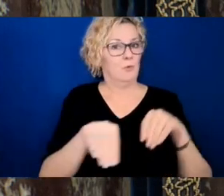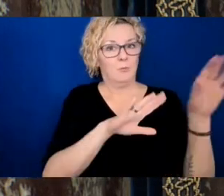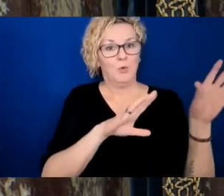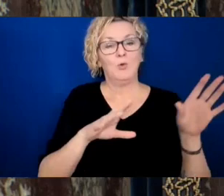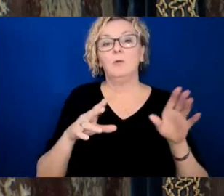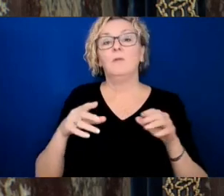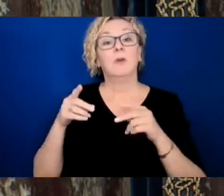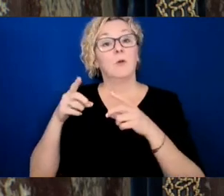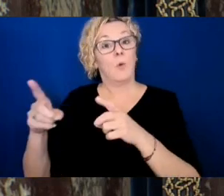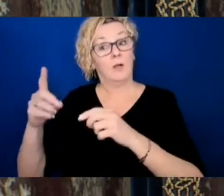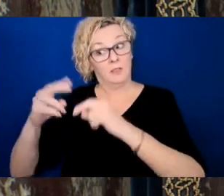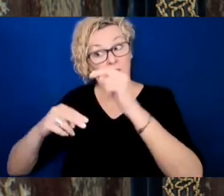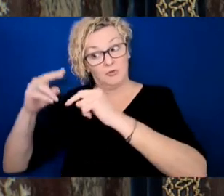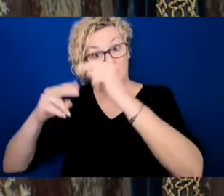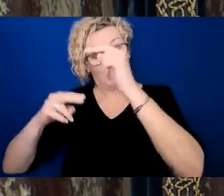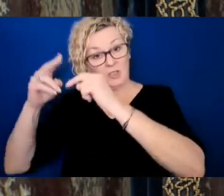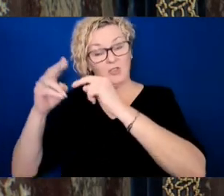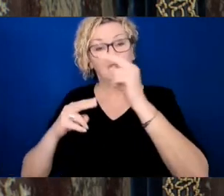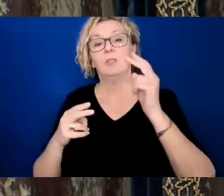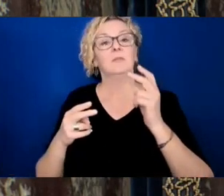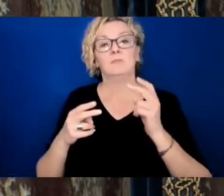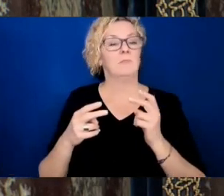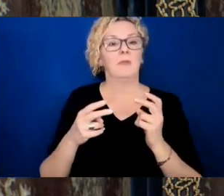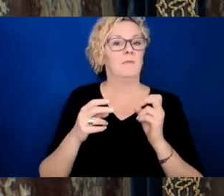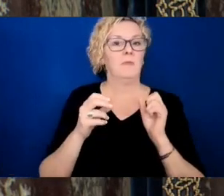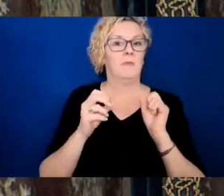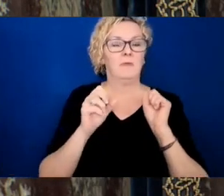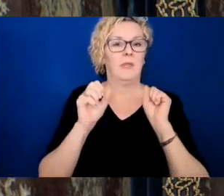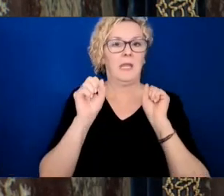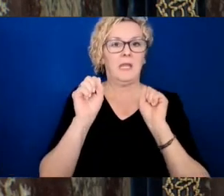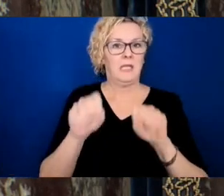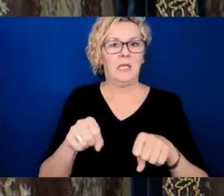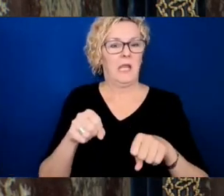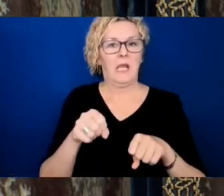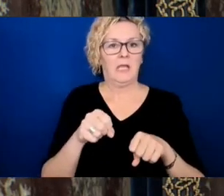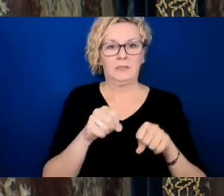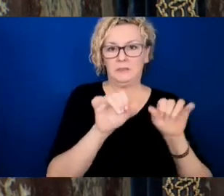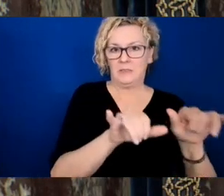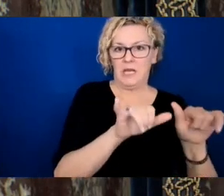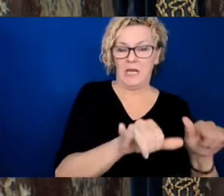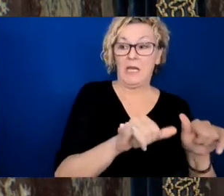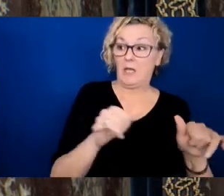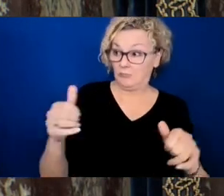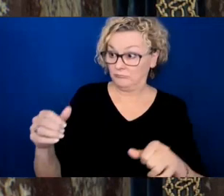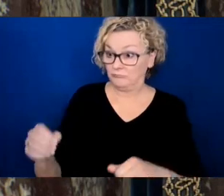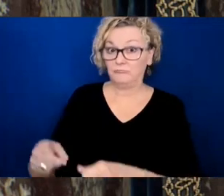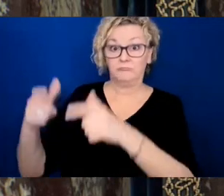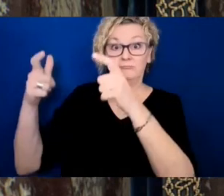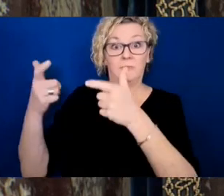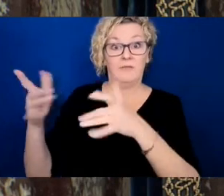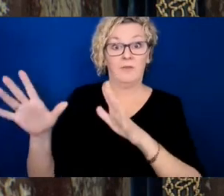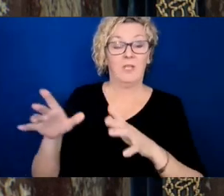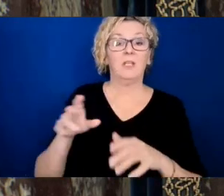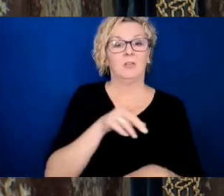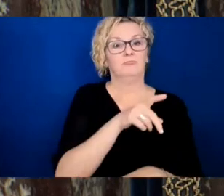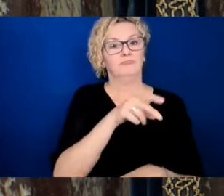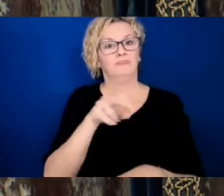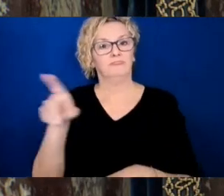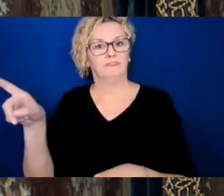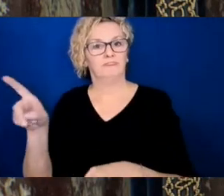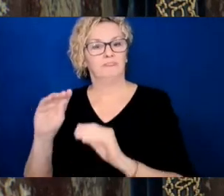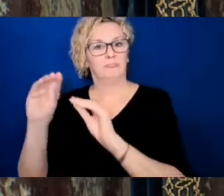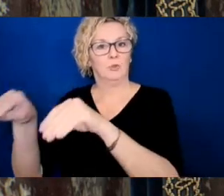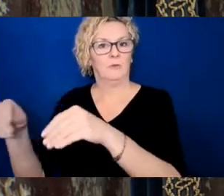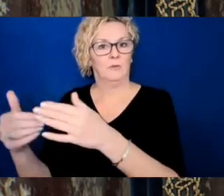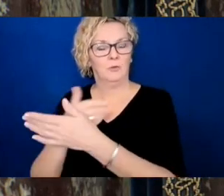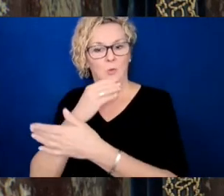they will simply walk across the parking lot and enter the new homes. The ultimate goal would then be knock over the old building that they coming from